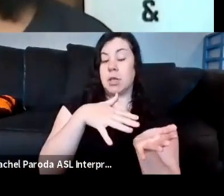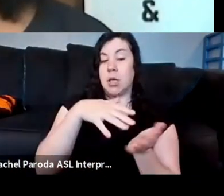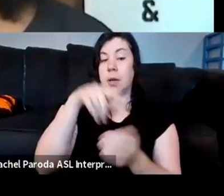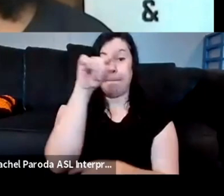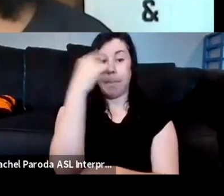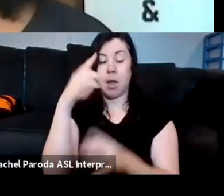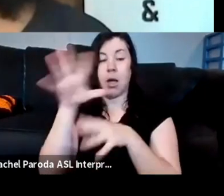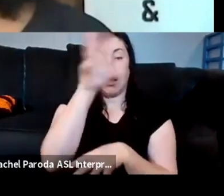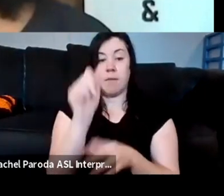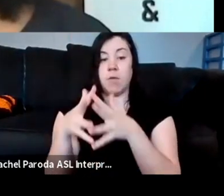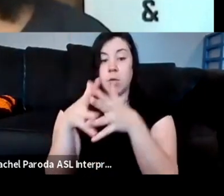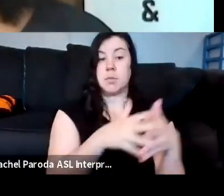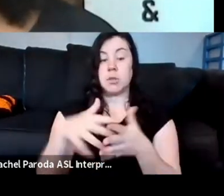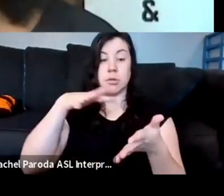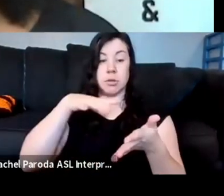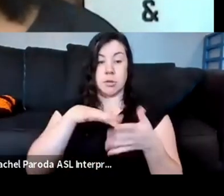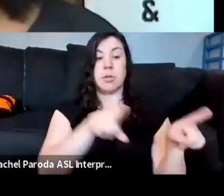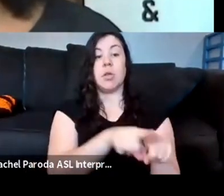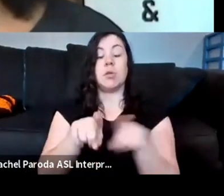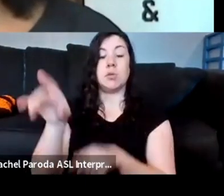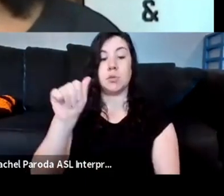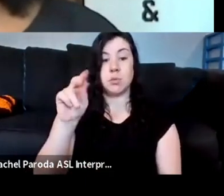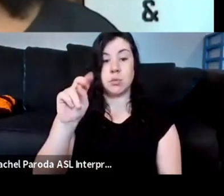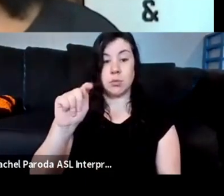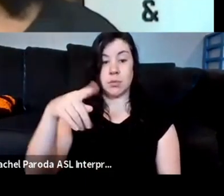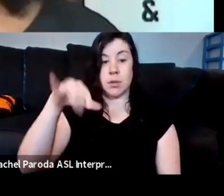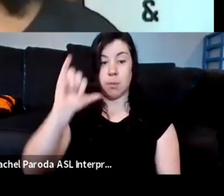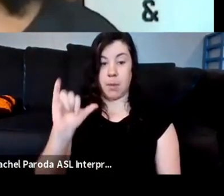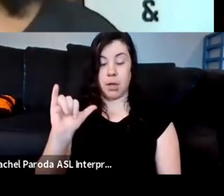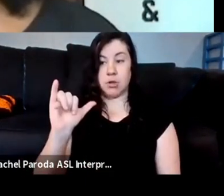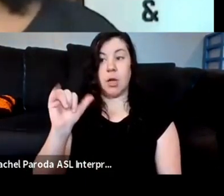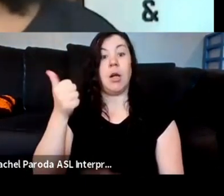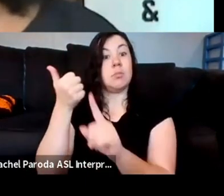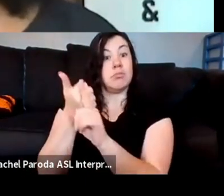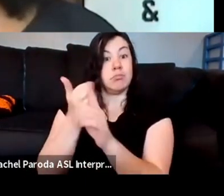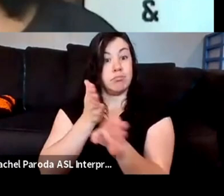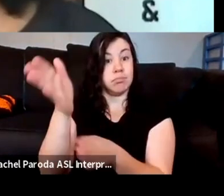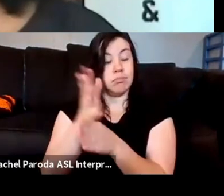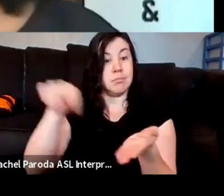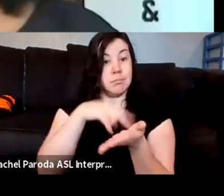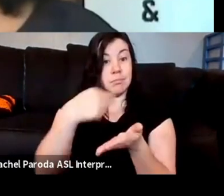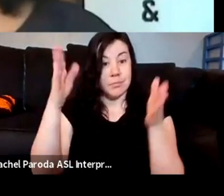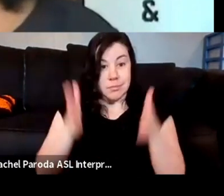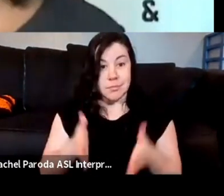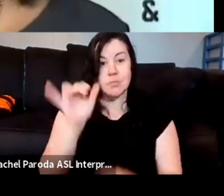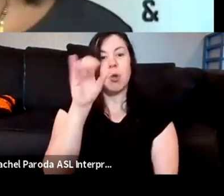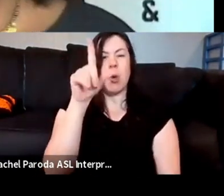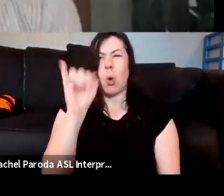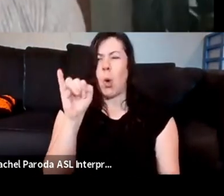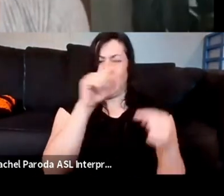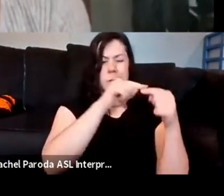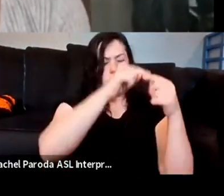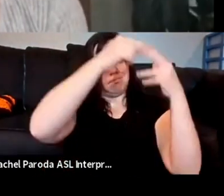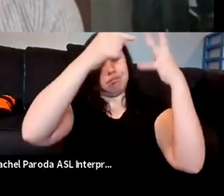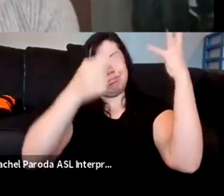she is also a former professional dancer, a yogi, and so much more. So welcome, Amy. Thank